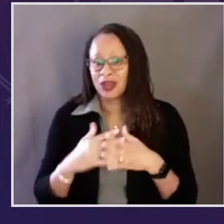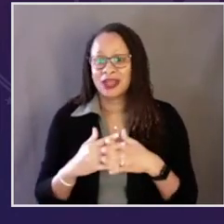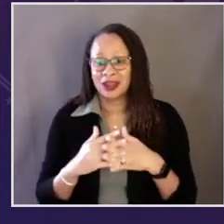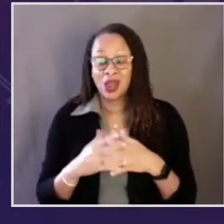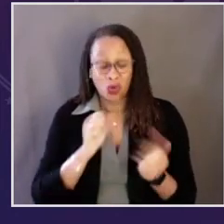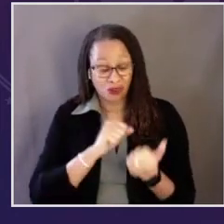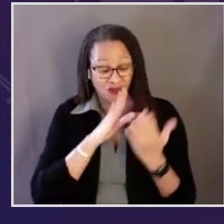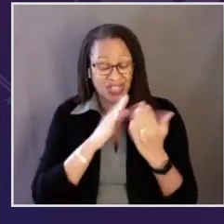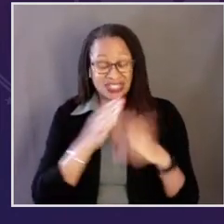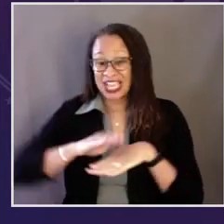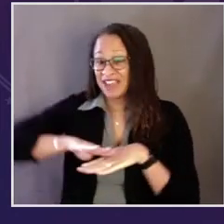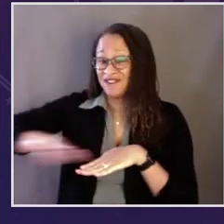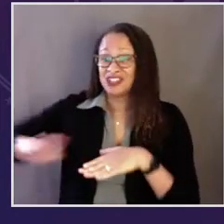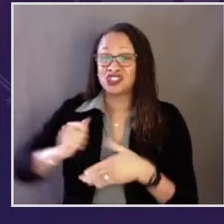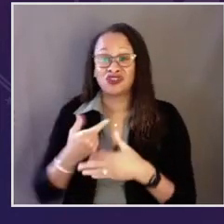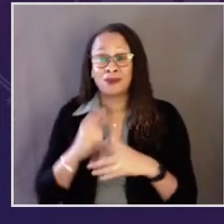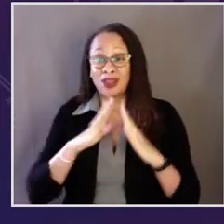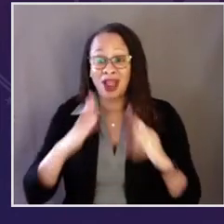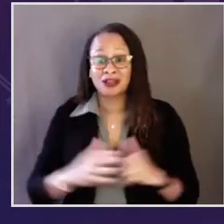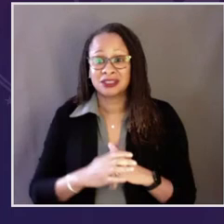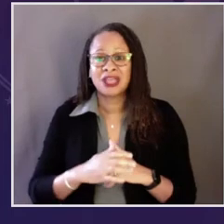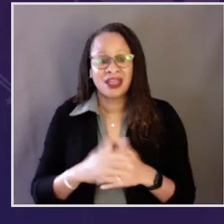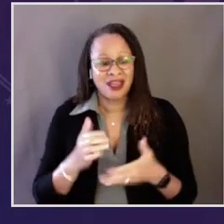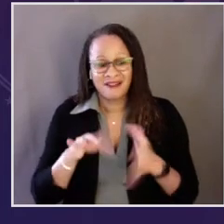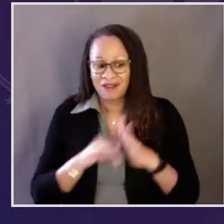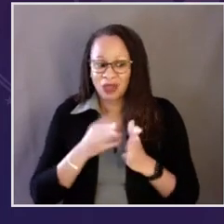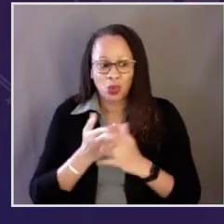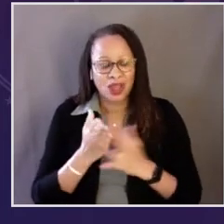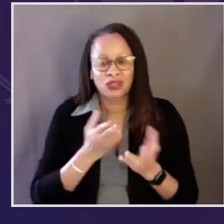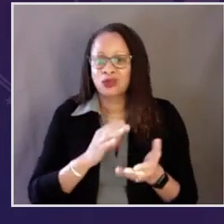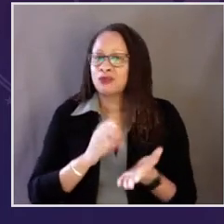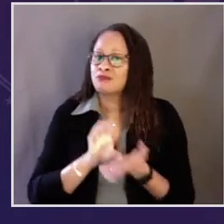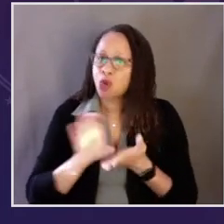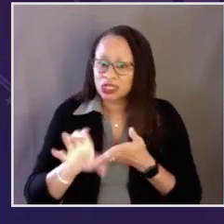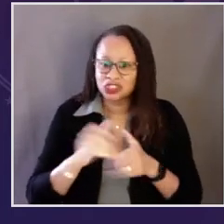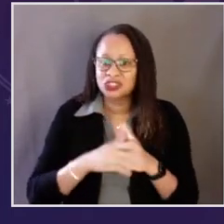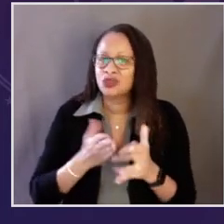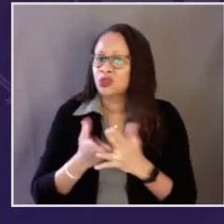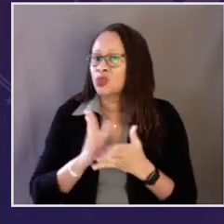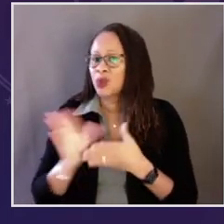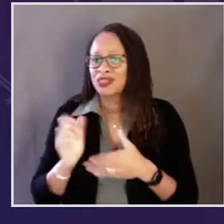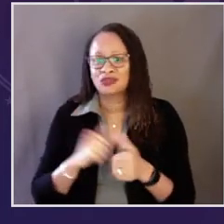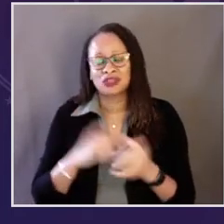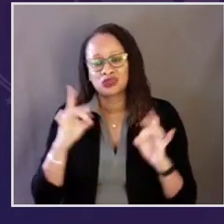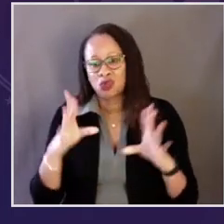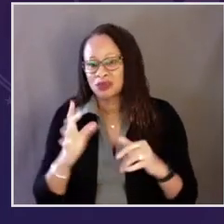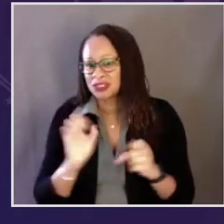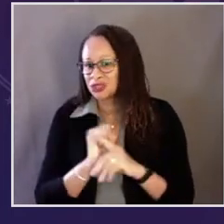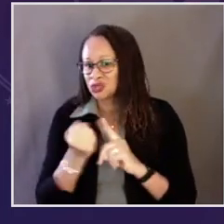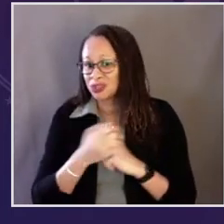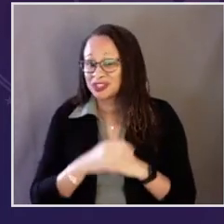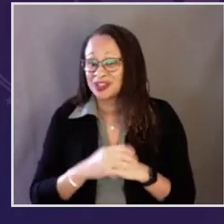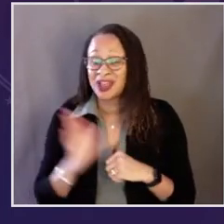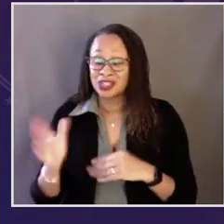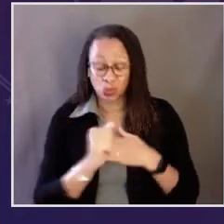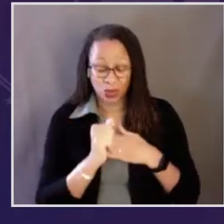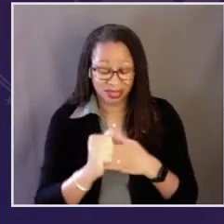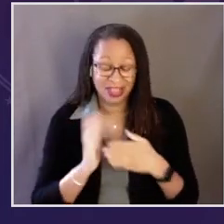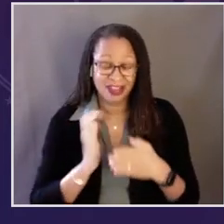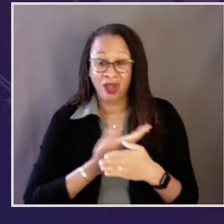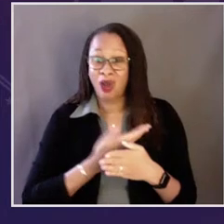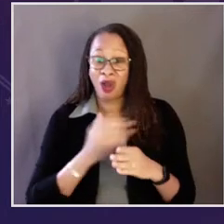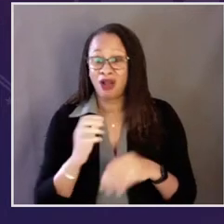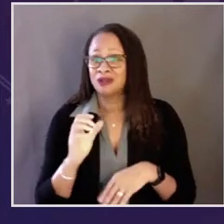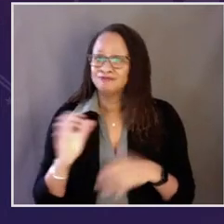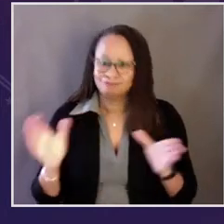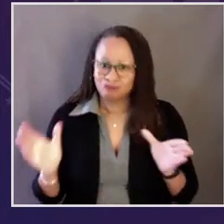millions of Americans facing evictions, trying to pay for their mortgages, find their way through this crisis. And I think